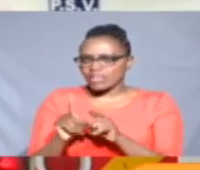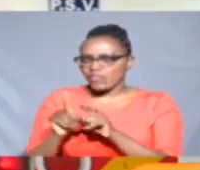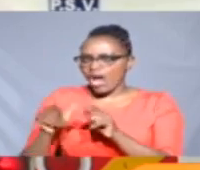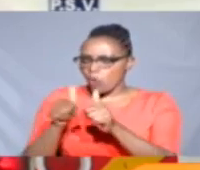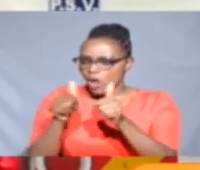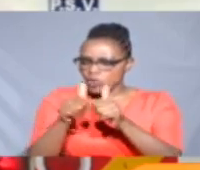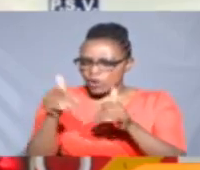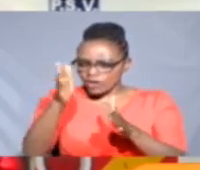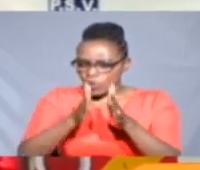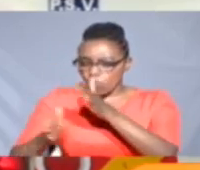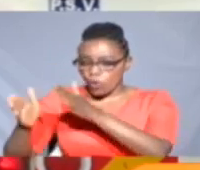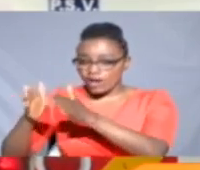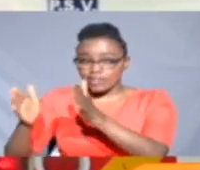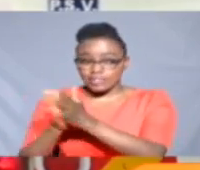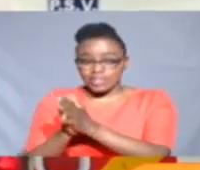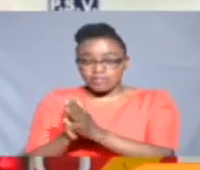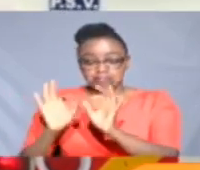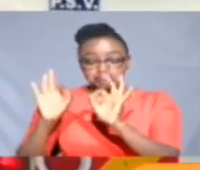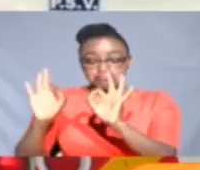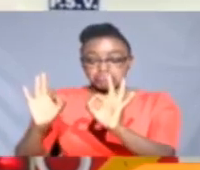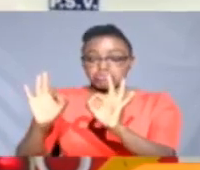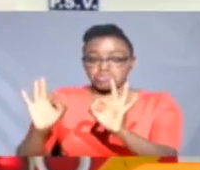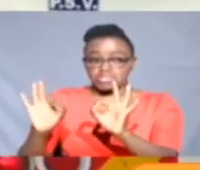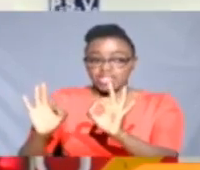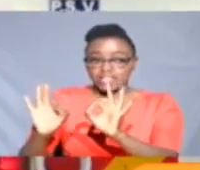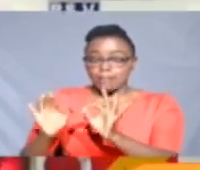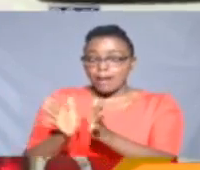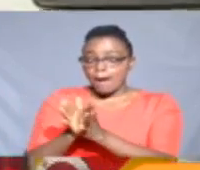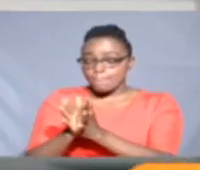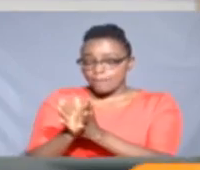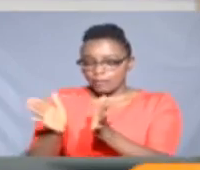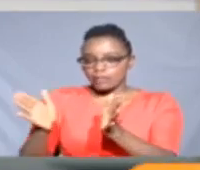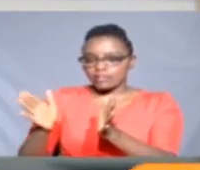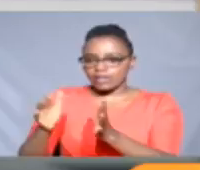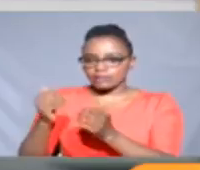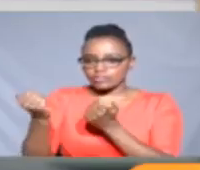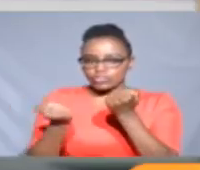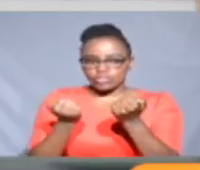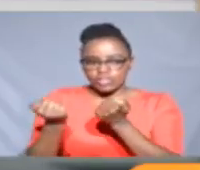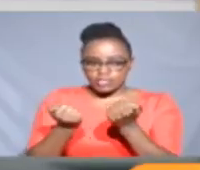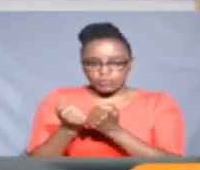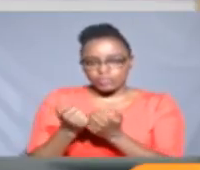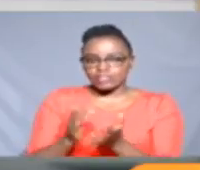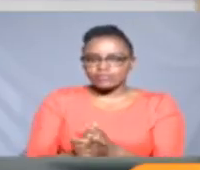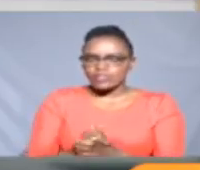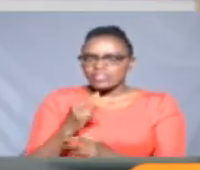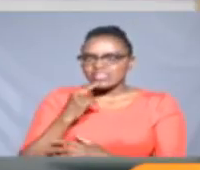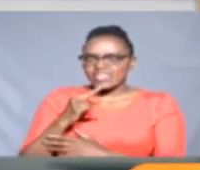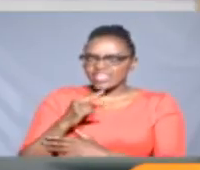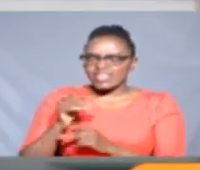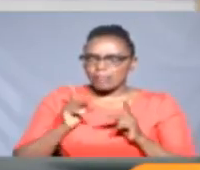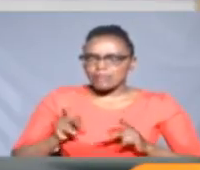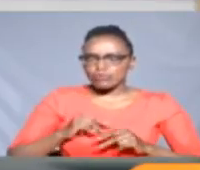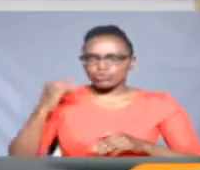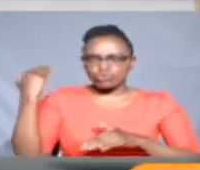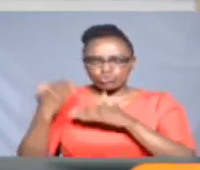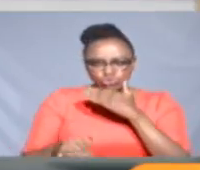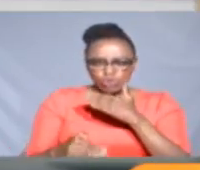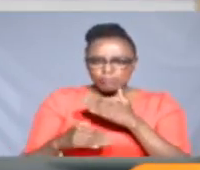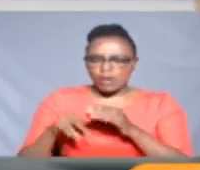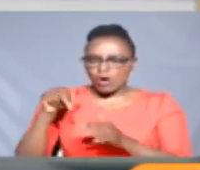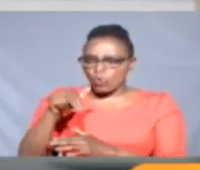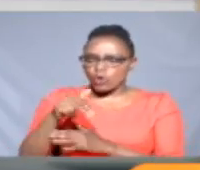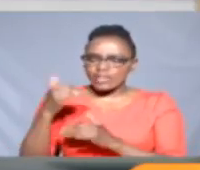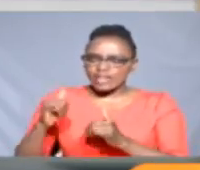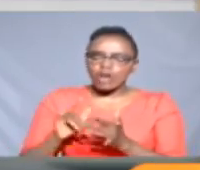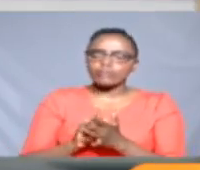-organized and efficient public transport system. We are telling Wajiko, now you stop walking, you're flying. We are